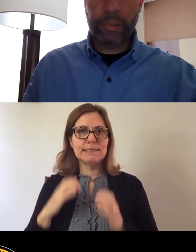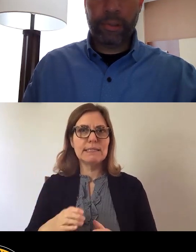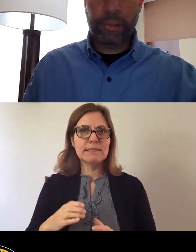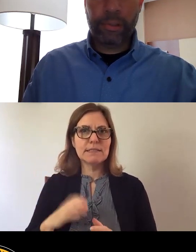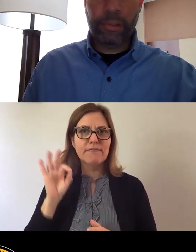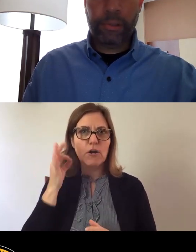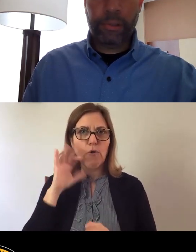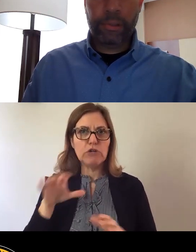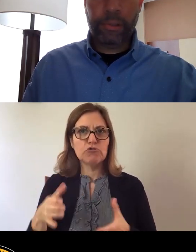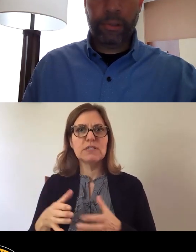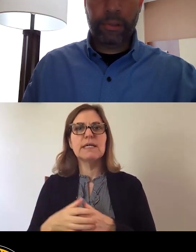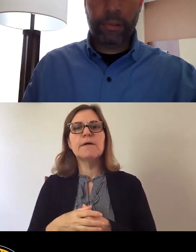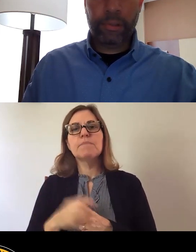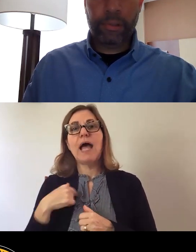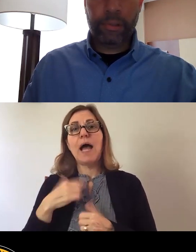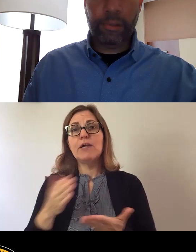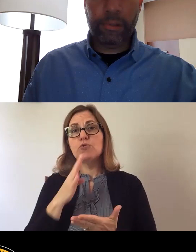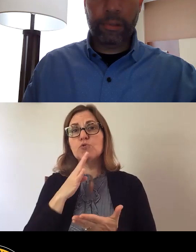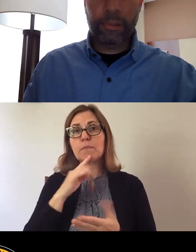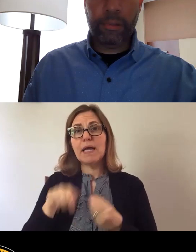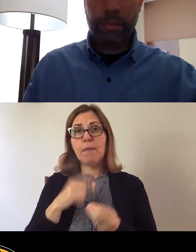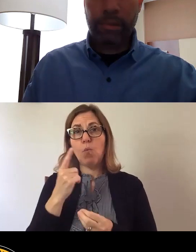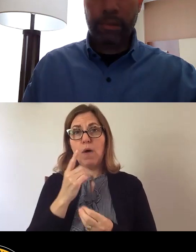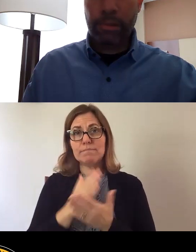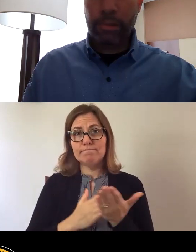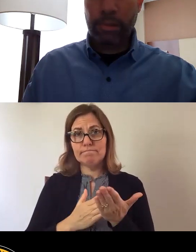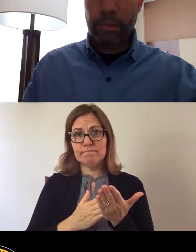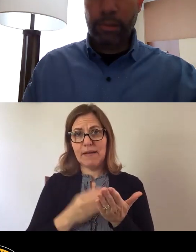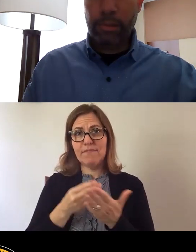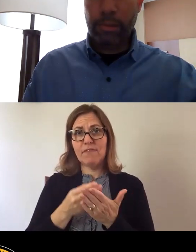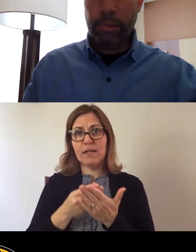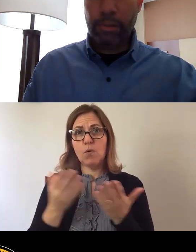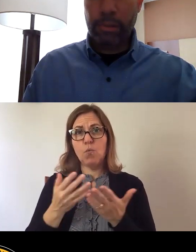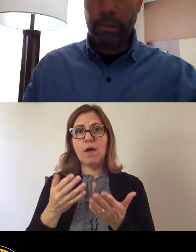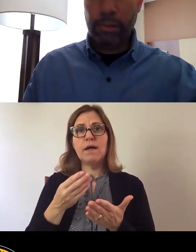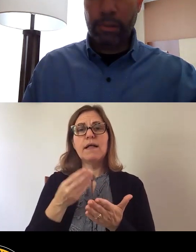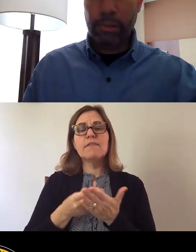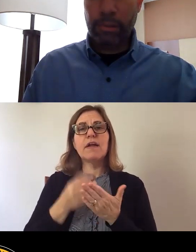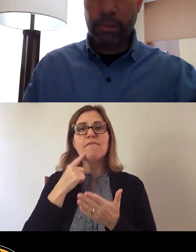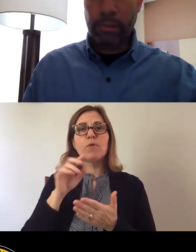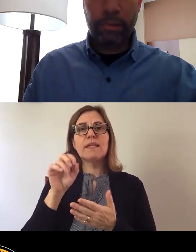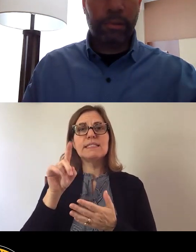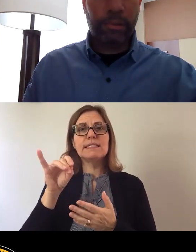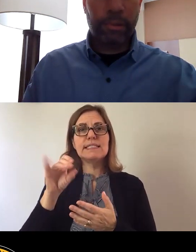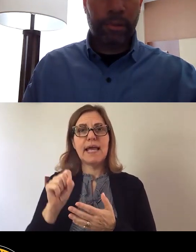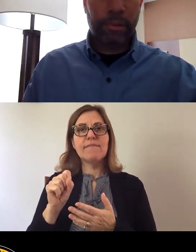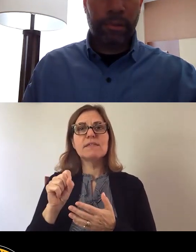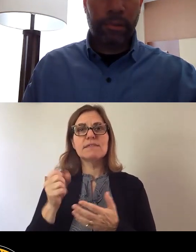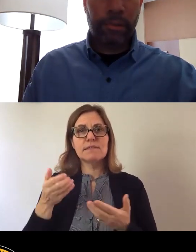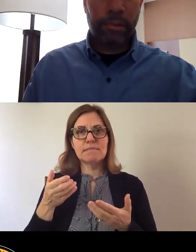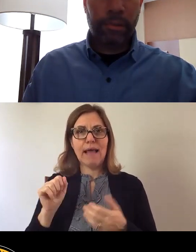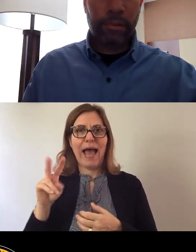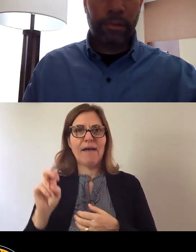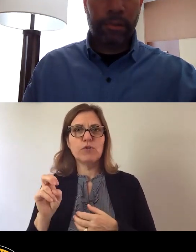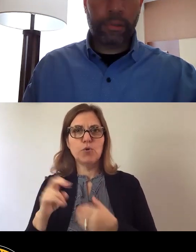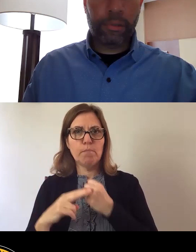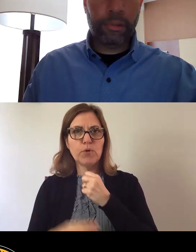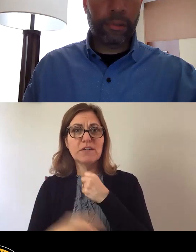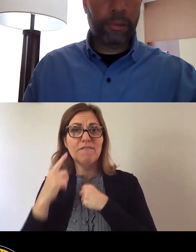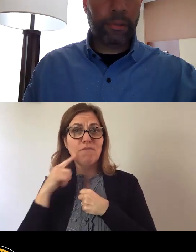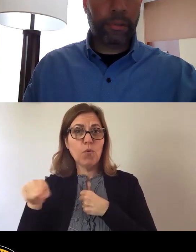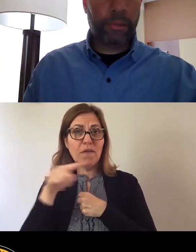speak today about one aspect of the proposed funding, which is the funding of the Davis Avenue Bridge. For those of you who are unaware,